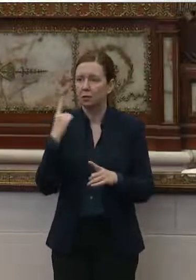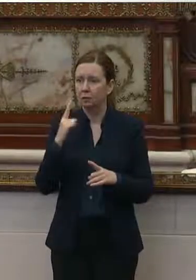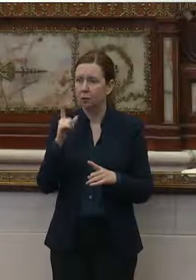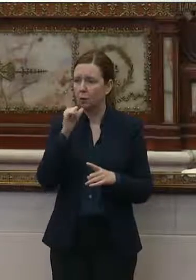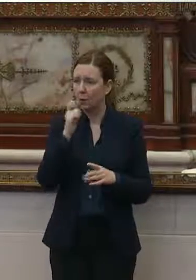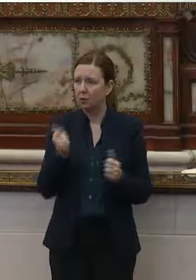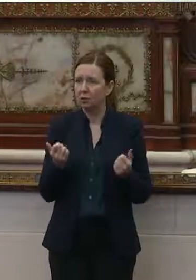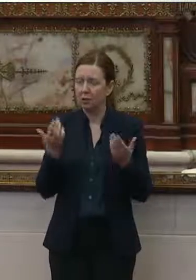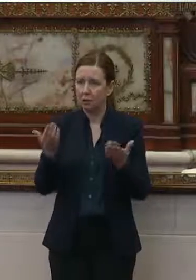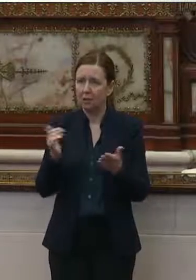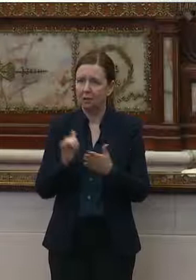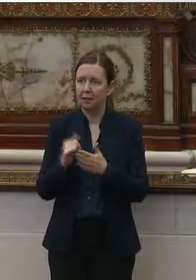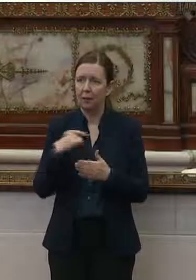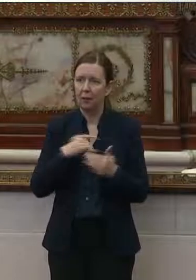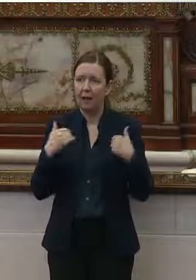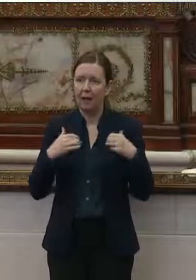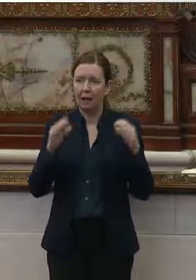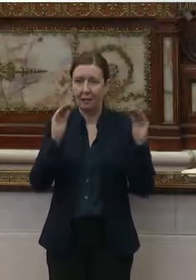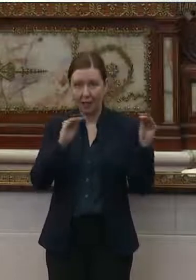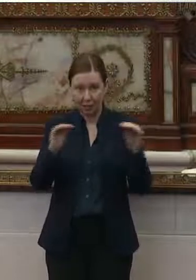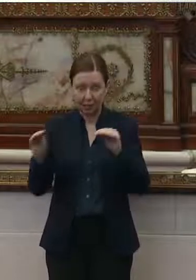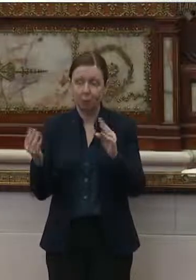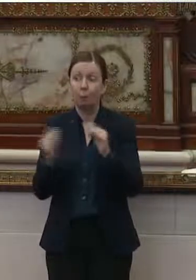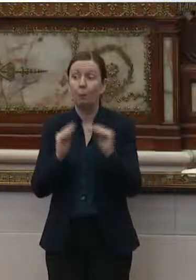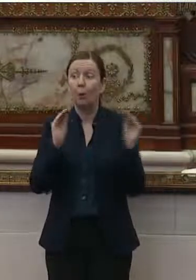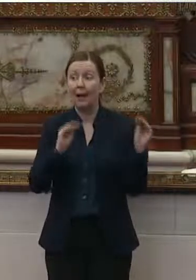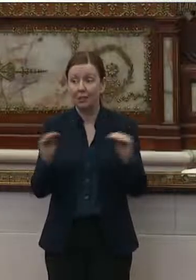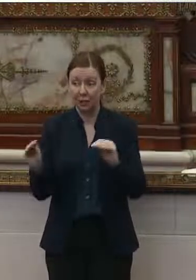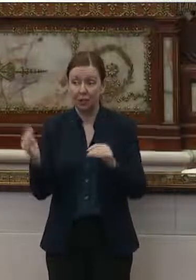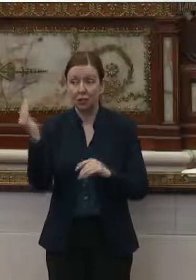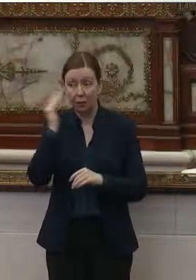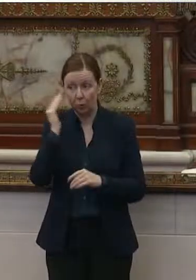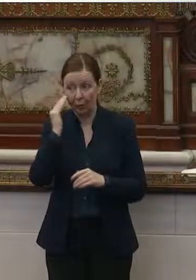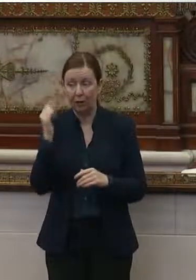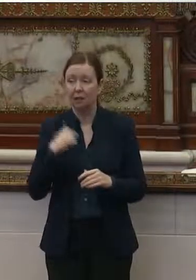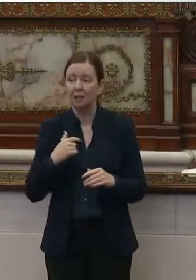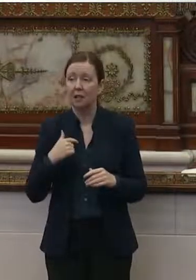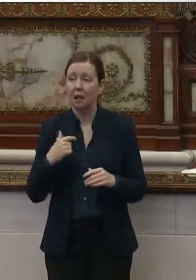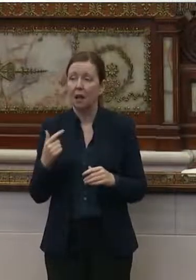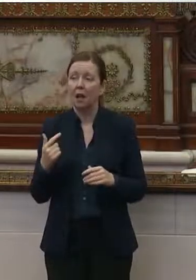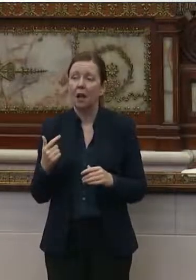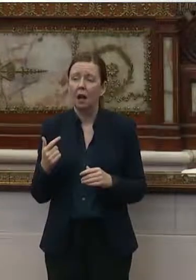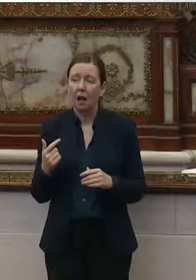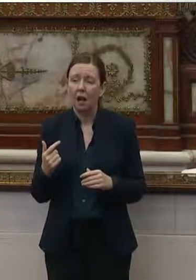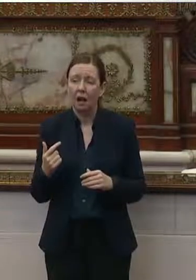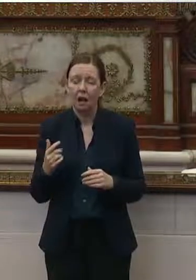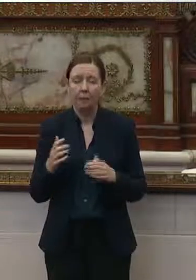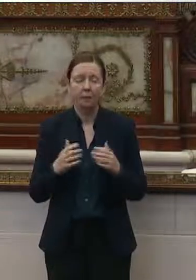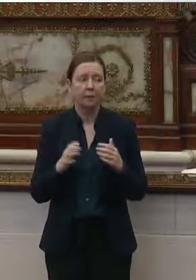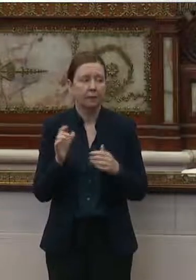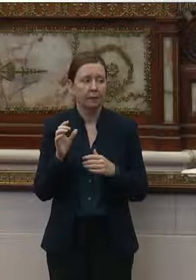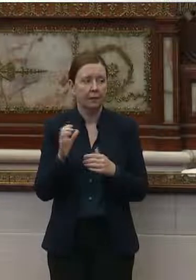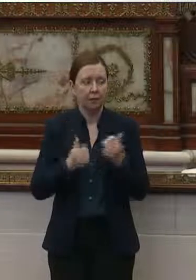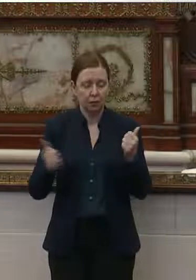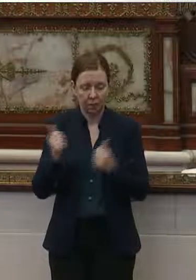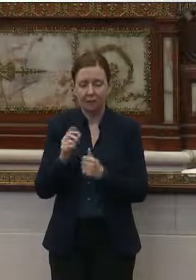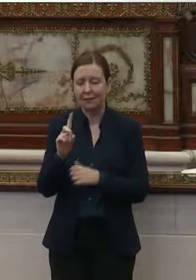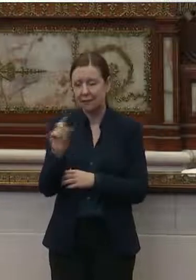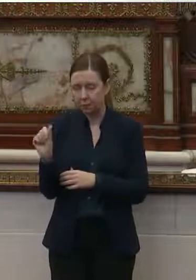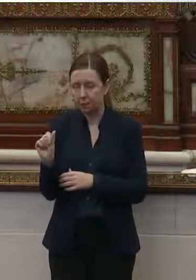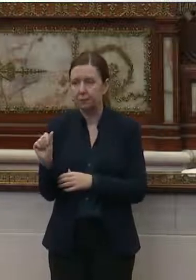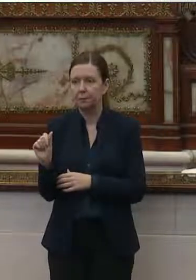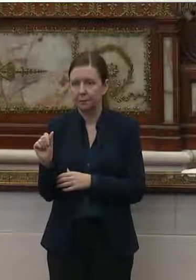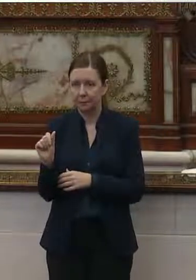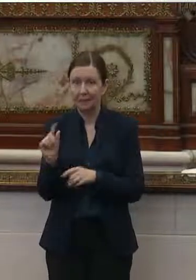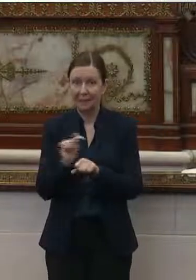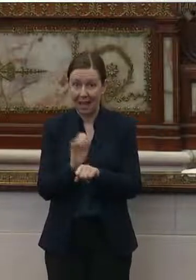the suggestion that we have education, more education and awareness. I'm the chair of Disadvantaged Communities Task Force, and we did a